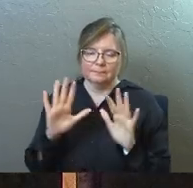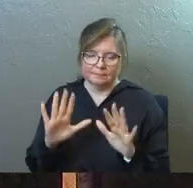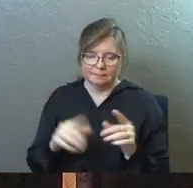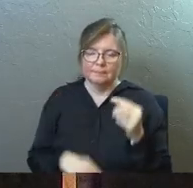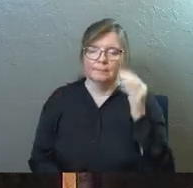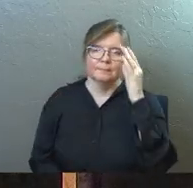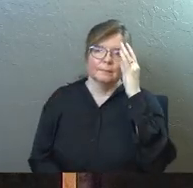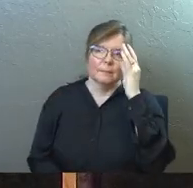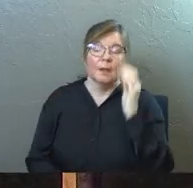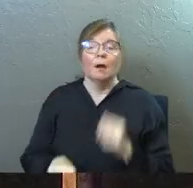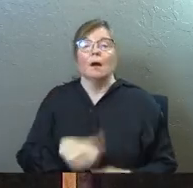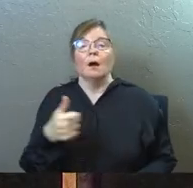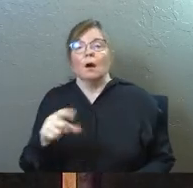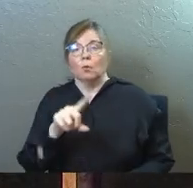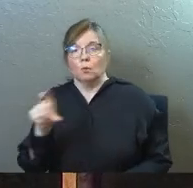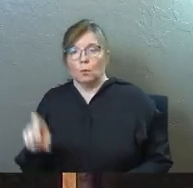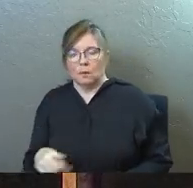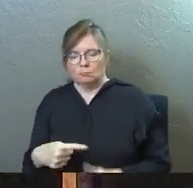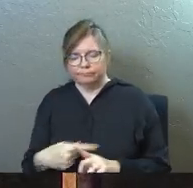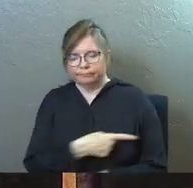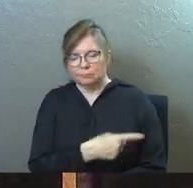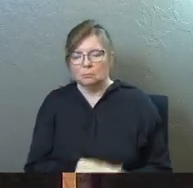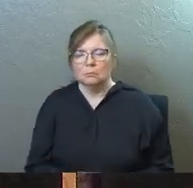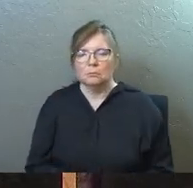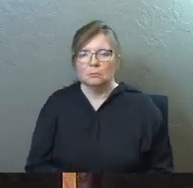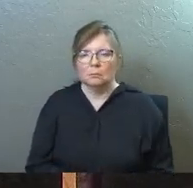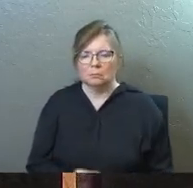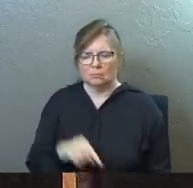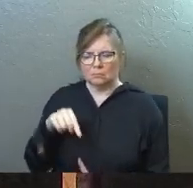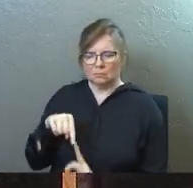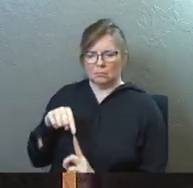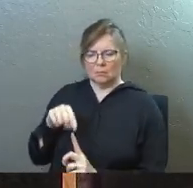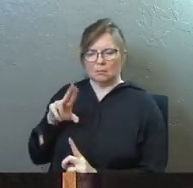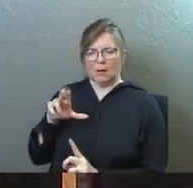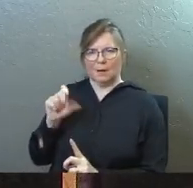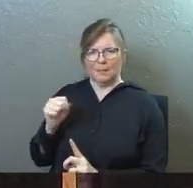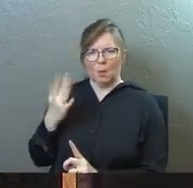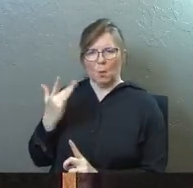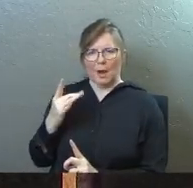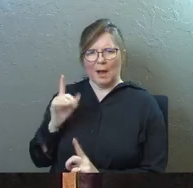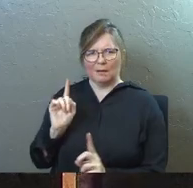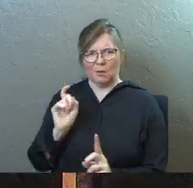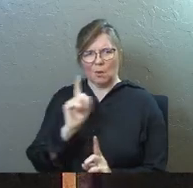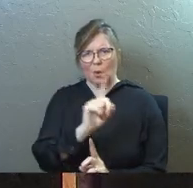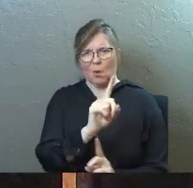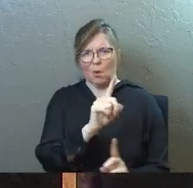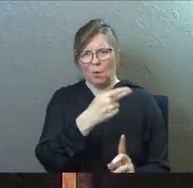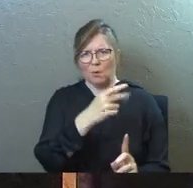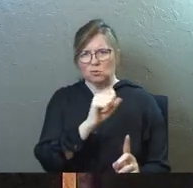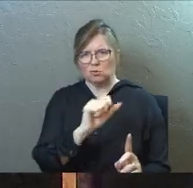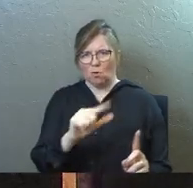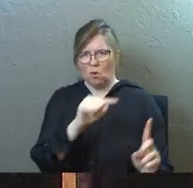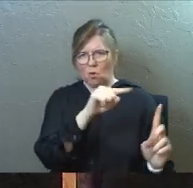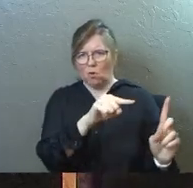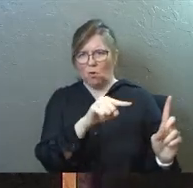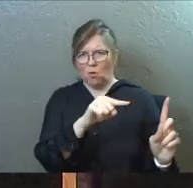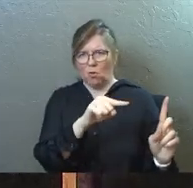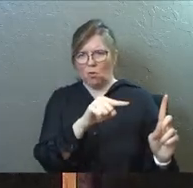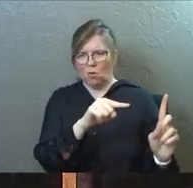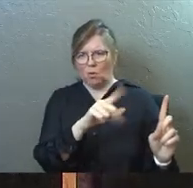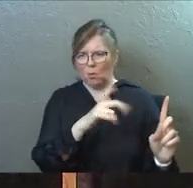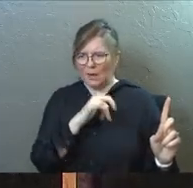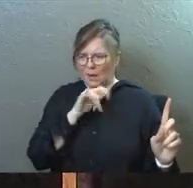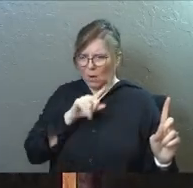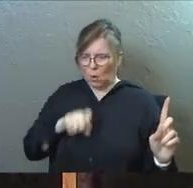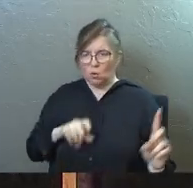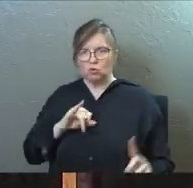Here's another question. Why didn't Barnabas recruit from Jerusalem? So I imagine him there in Antioch. He knows he